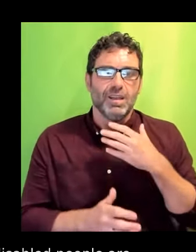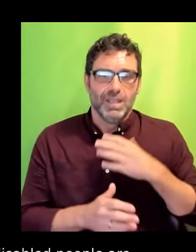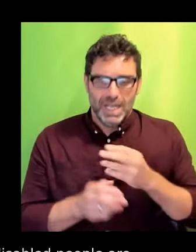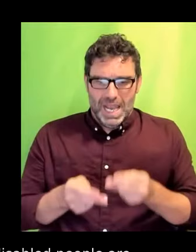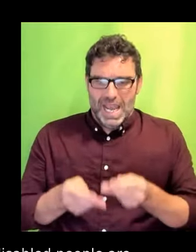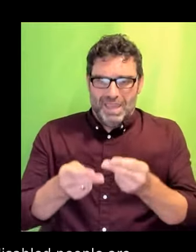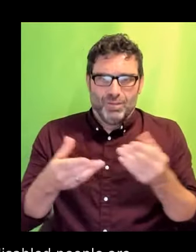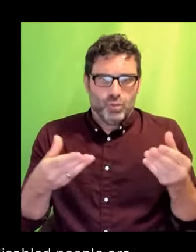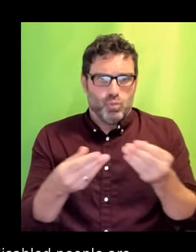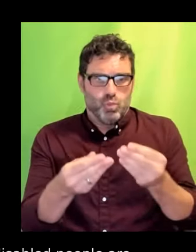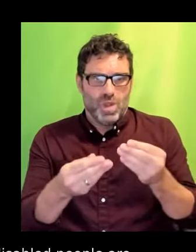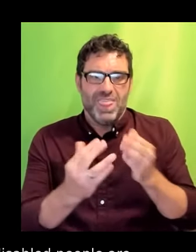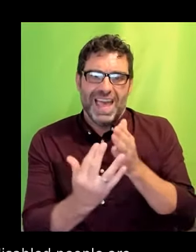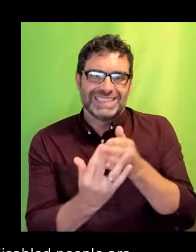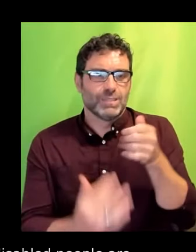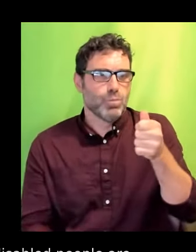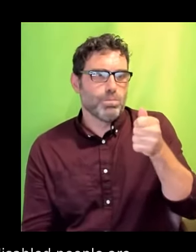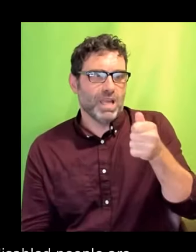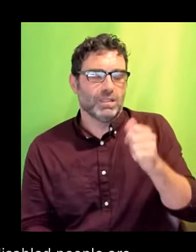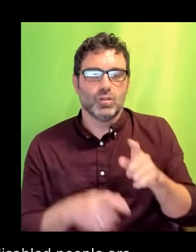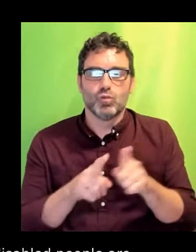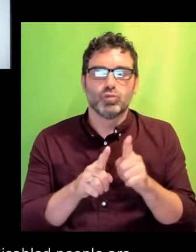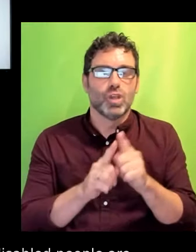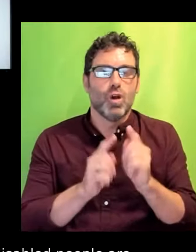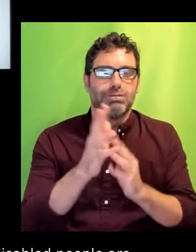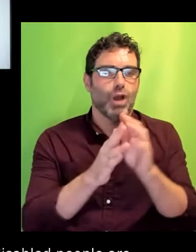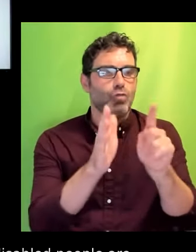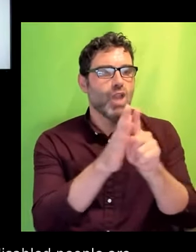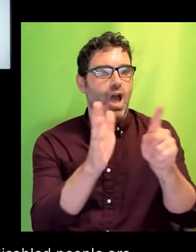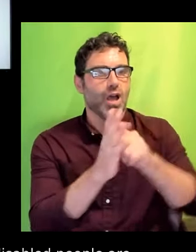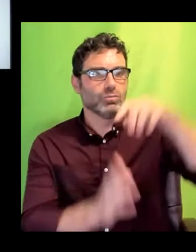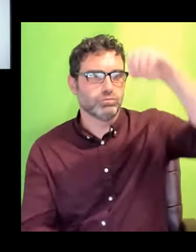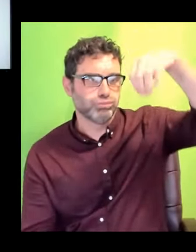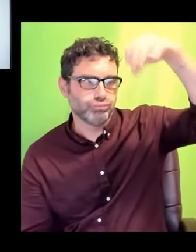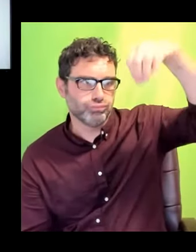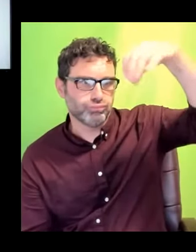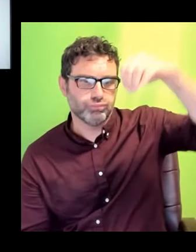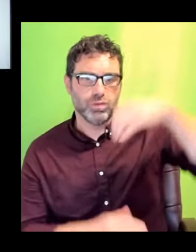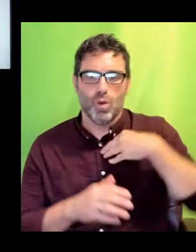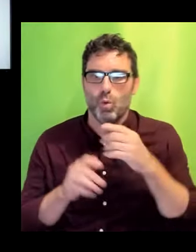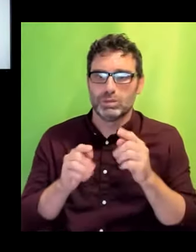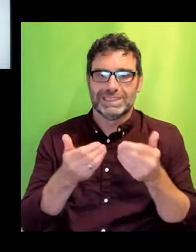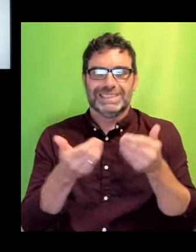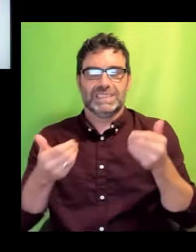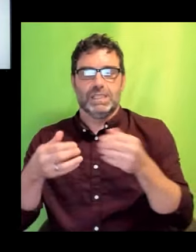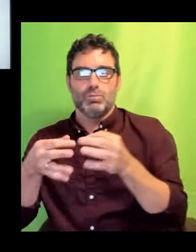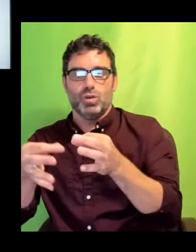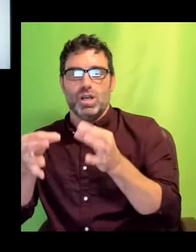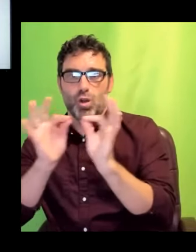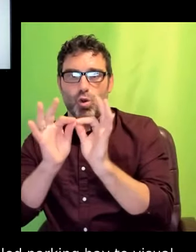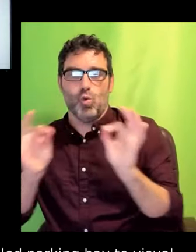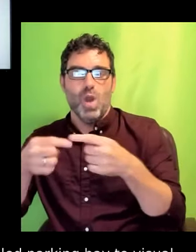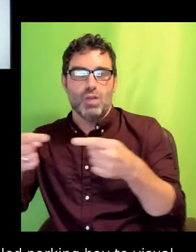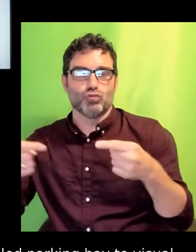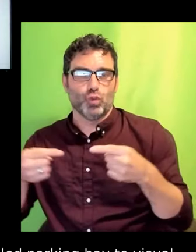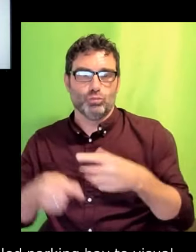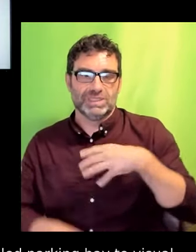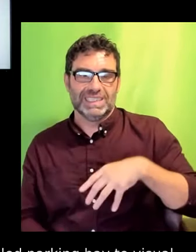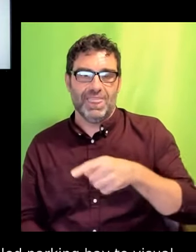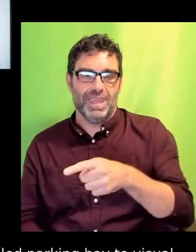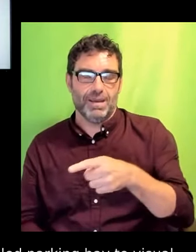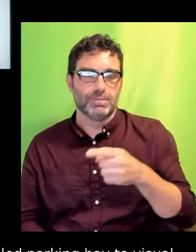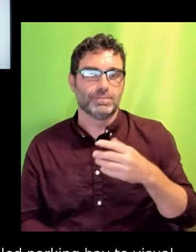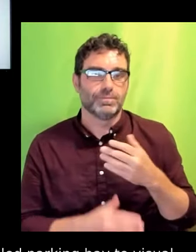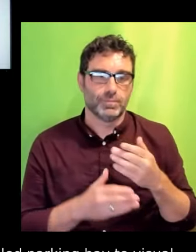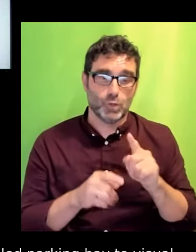visual fire alarms, to quiet rooms away from set. To explain this I'm going to talk about a good friend of mine. She did a